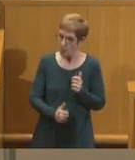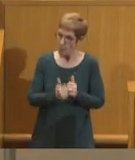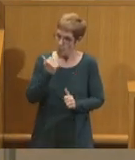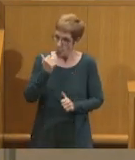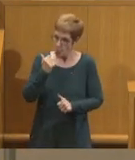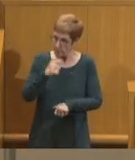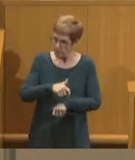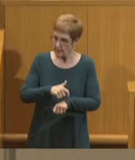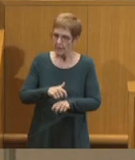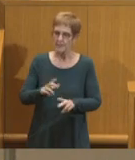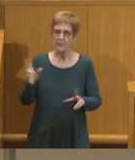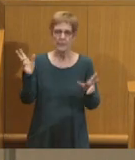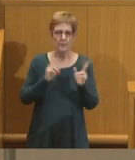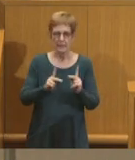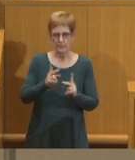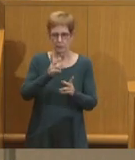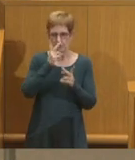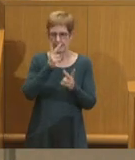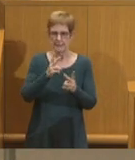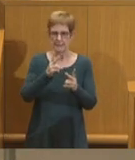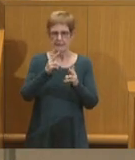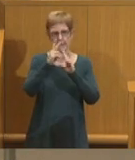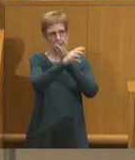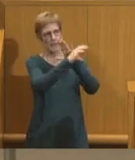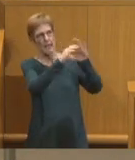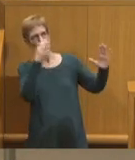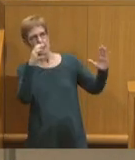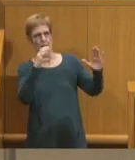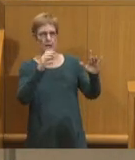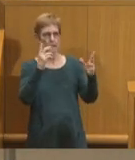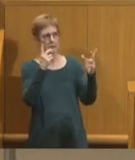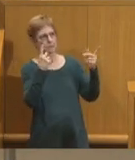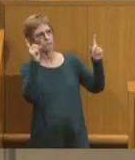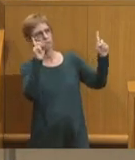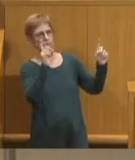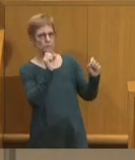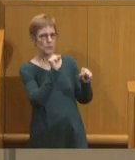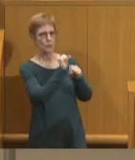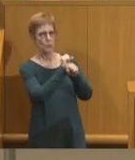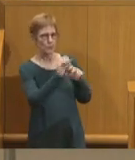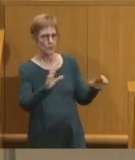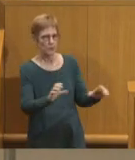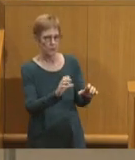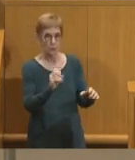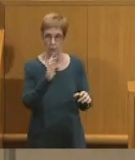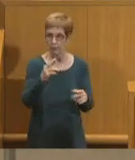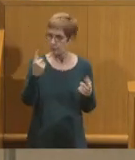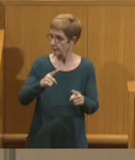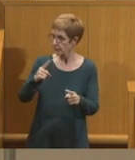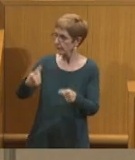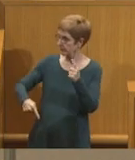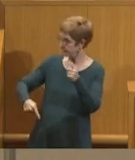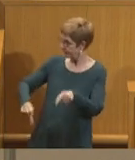the public only sees the headlines of the work that we do or when we disagree.